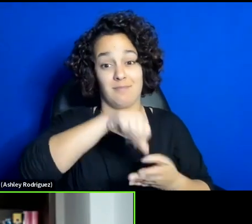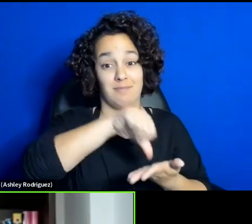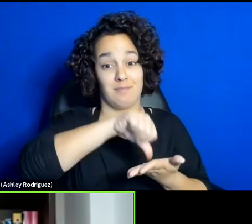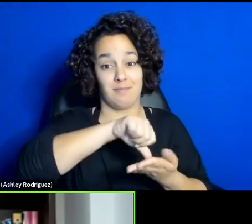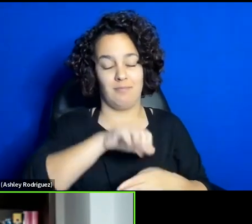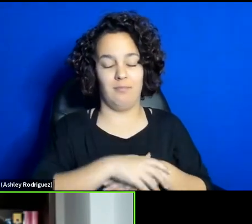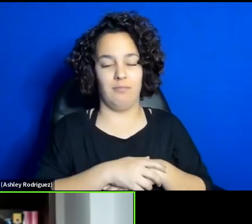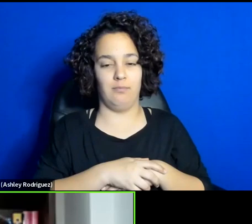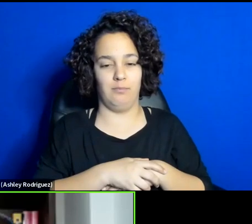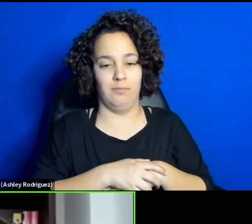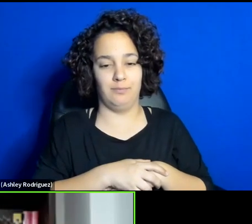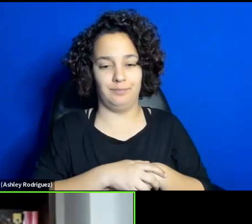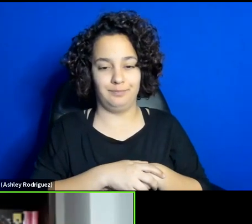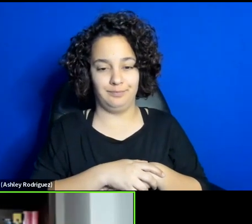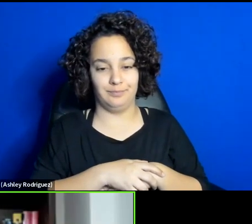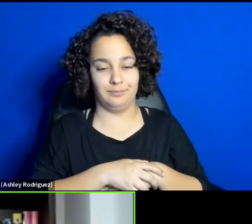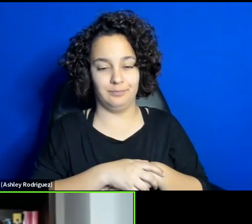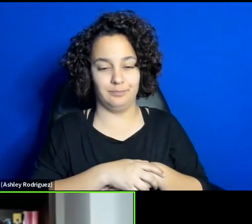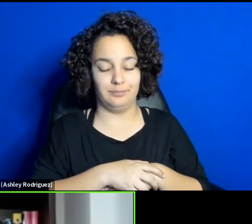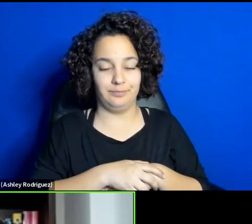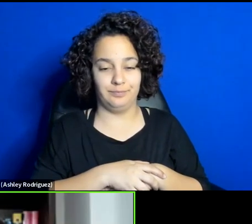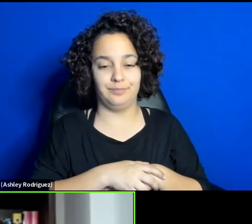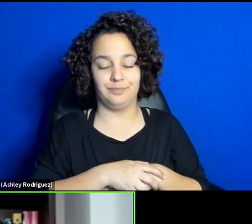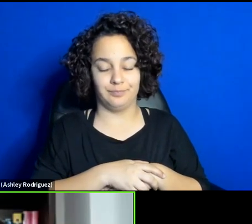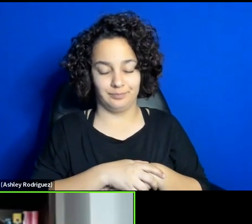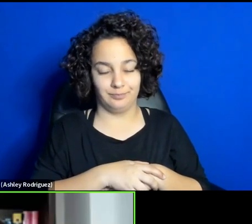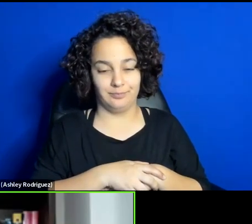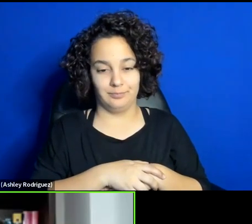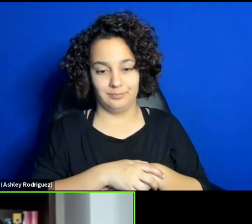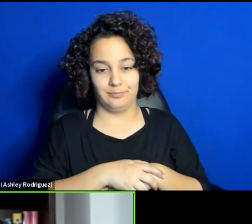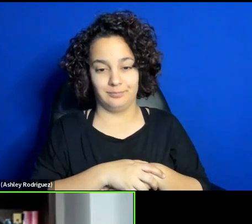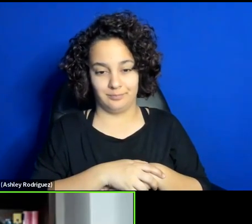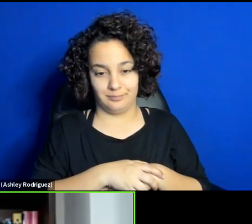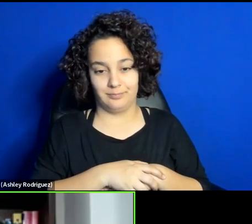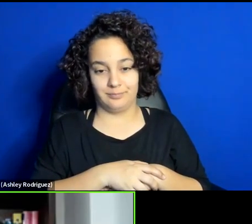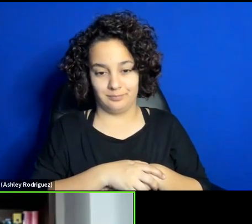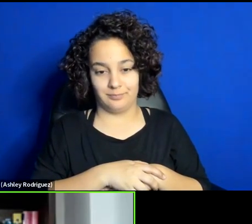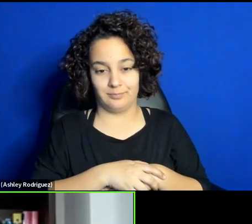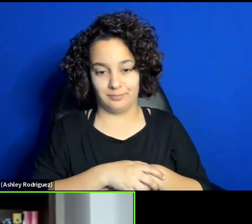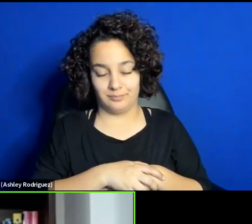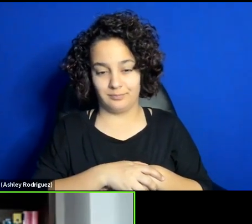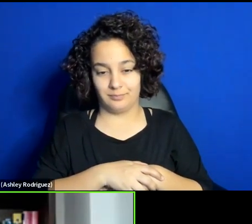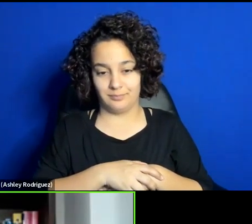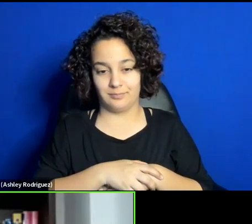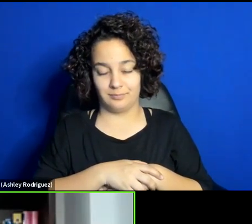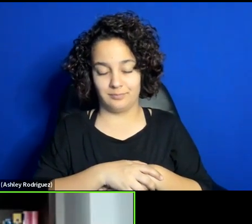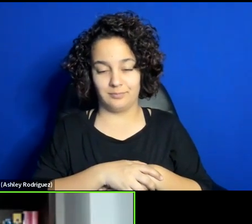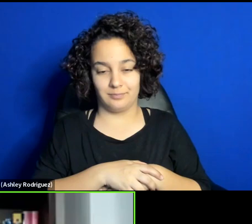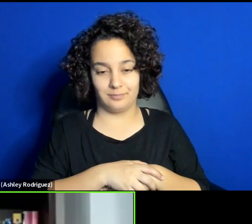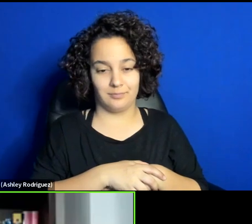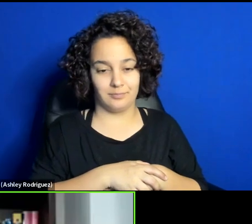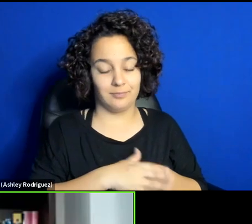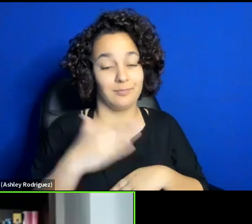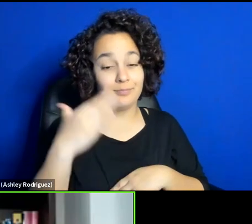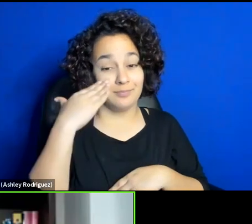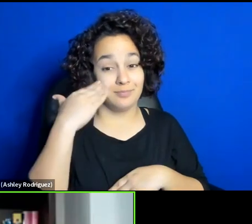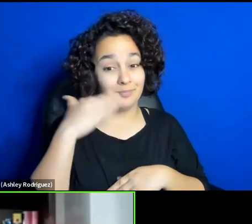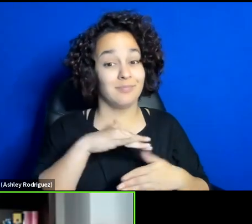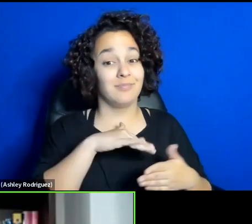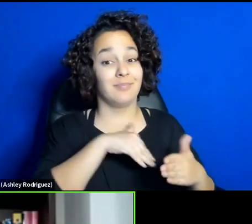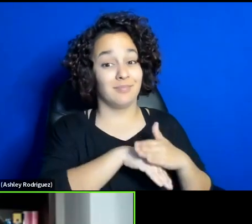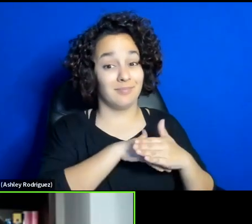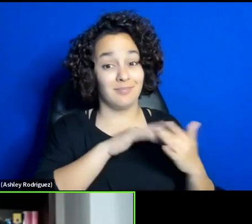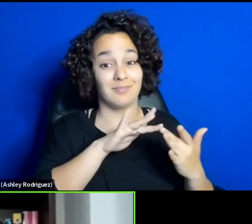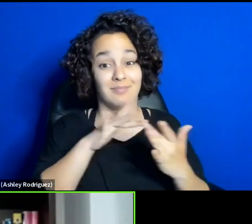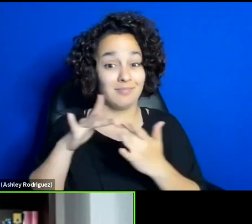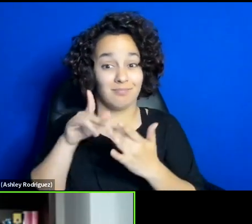presence and how my access network is really broad. Dr. I can